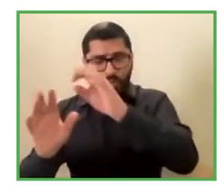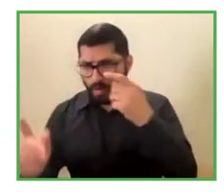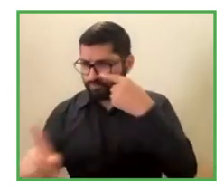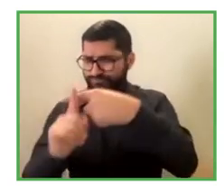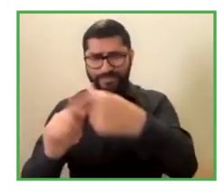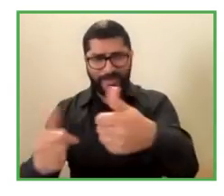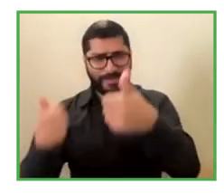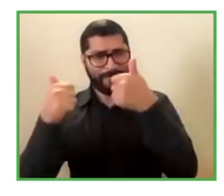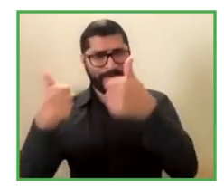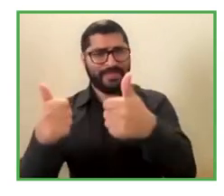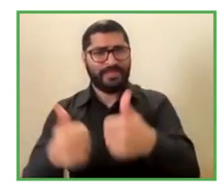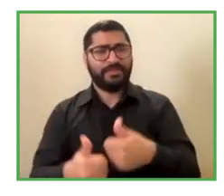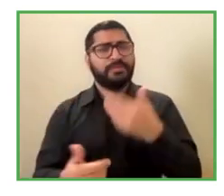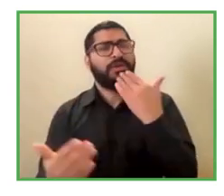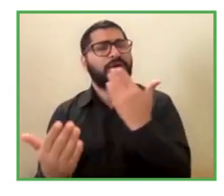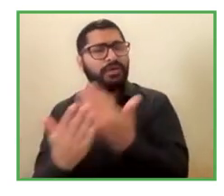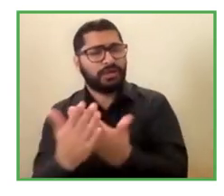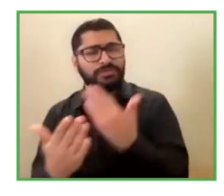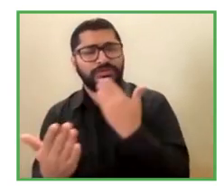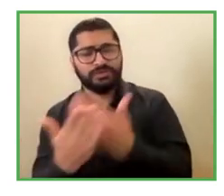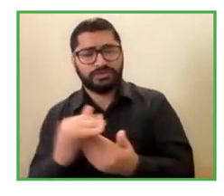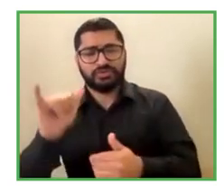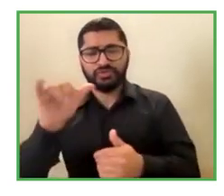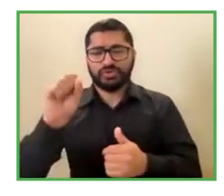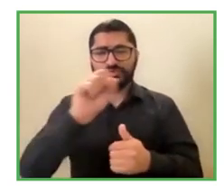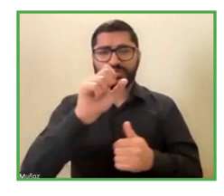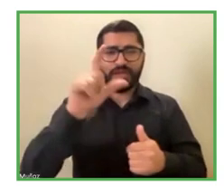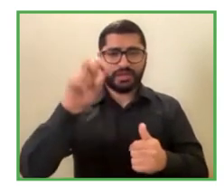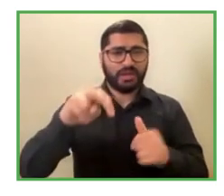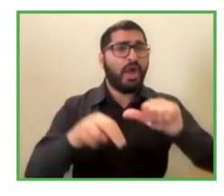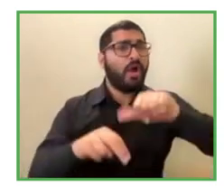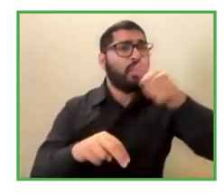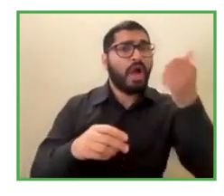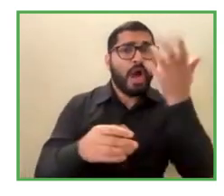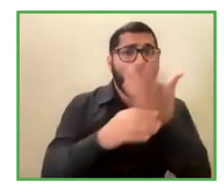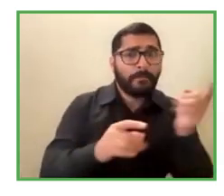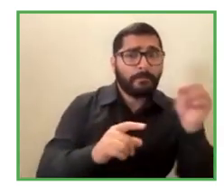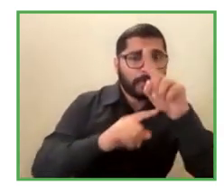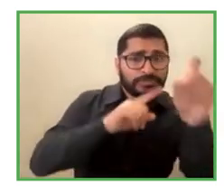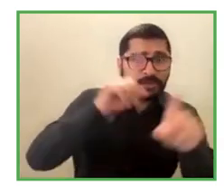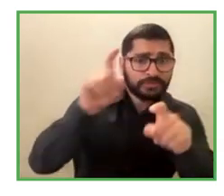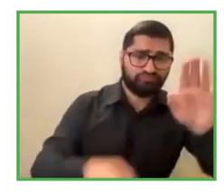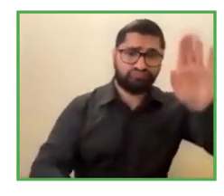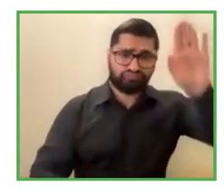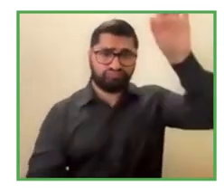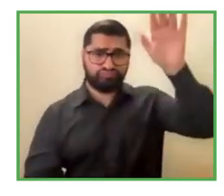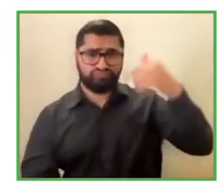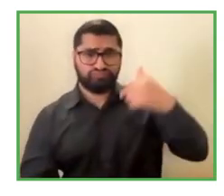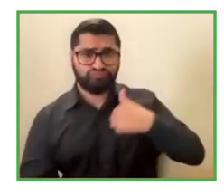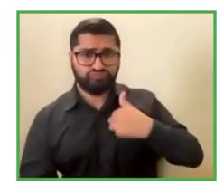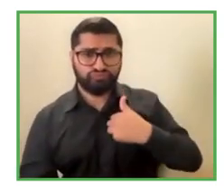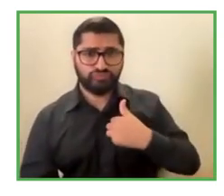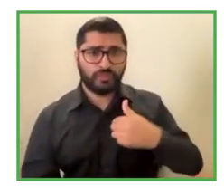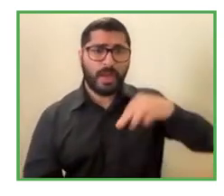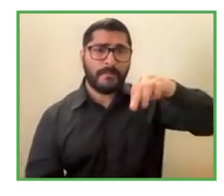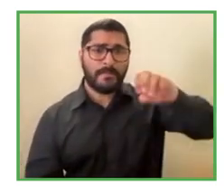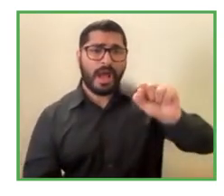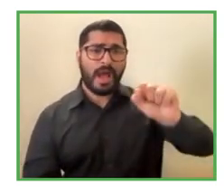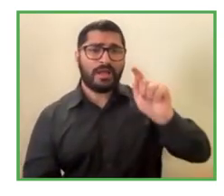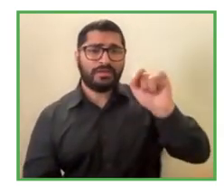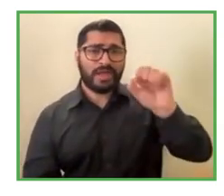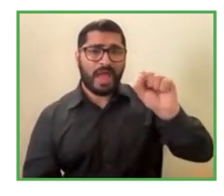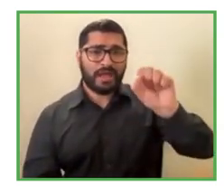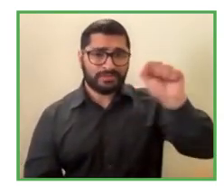Thank you, Jocelyn. don't know if anybody would like to mention somebody. On our side, I'd like to.